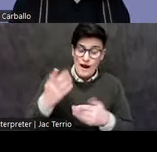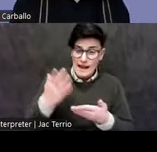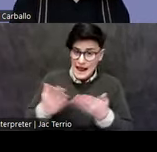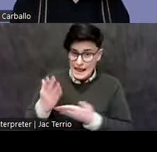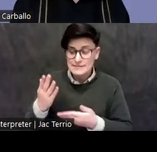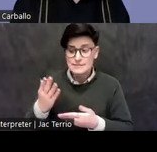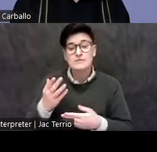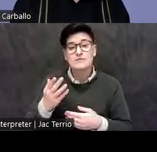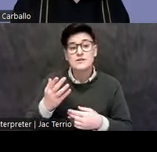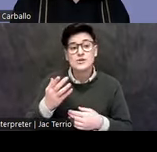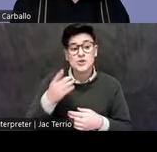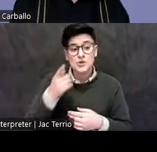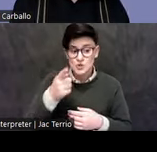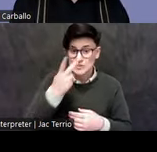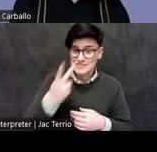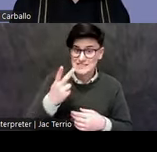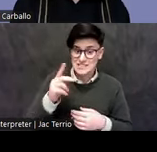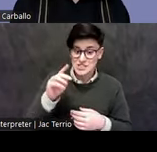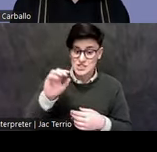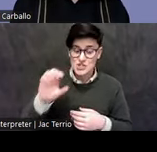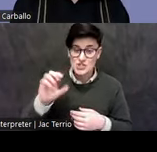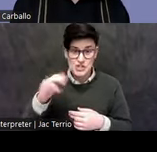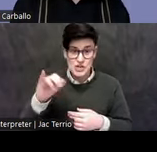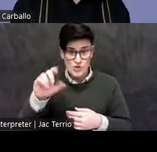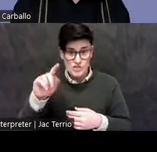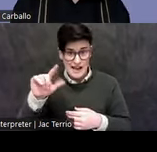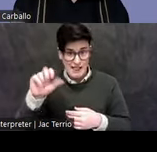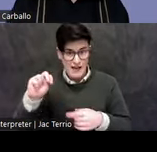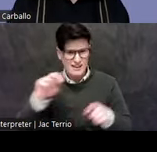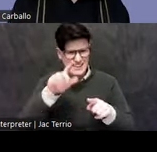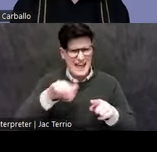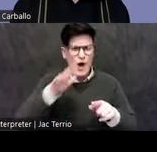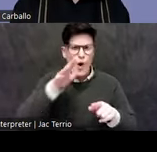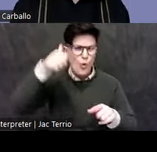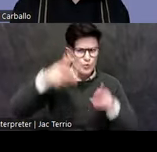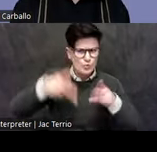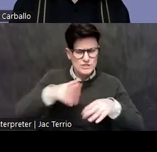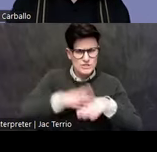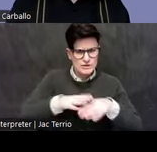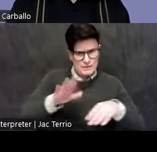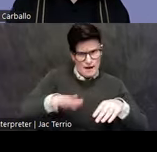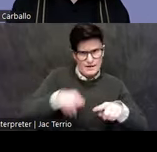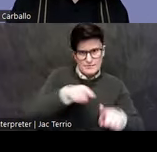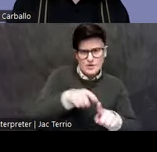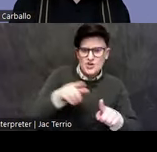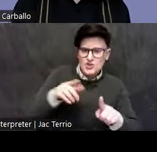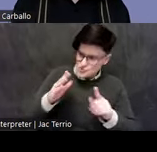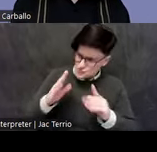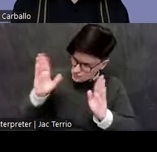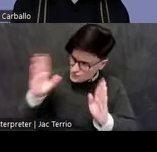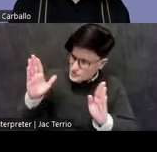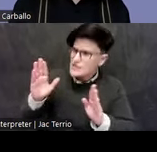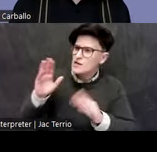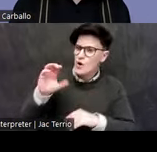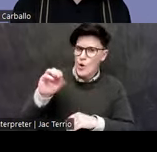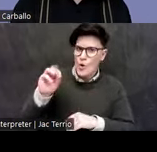there's the Ciccontecat, the elder that you see on the bottom, greeting Cortes. But then there's his son, and